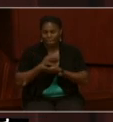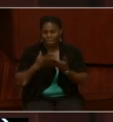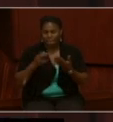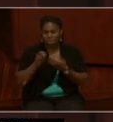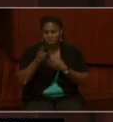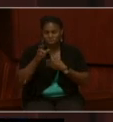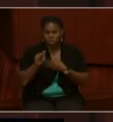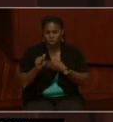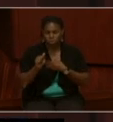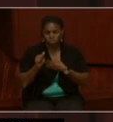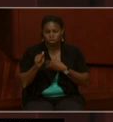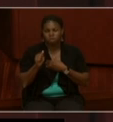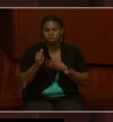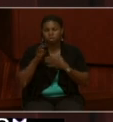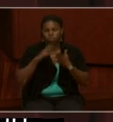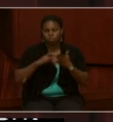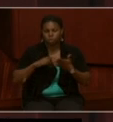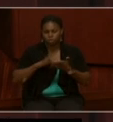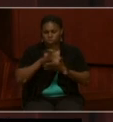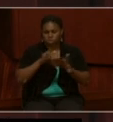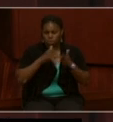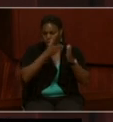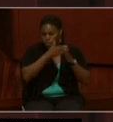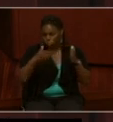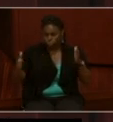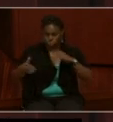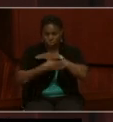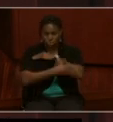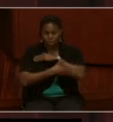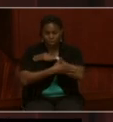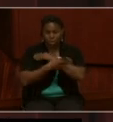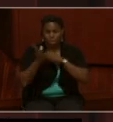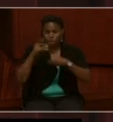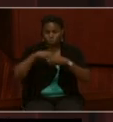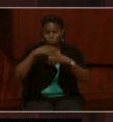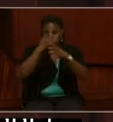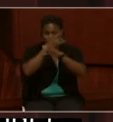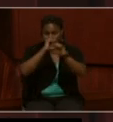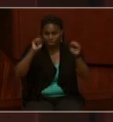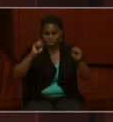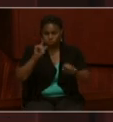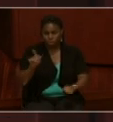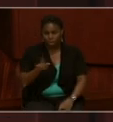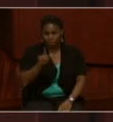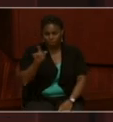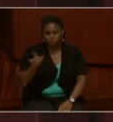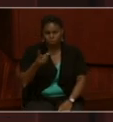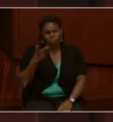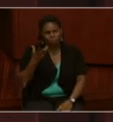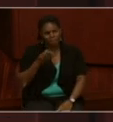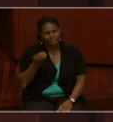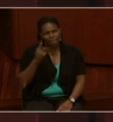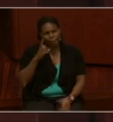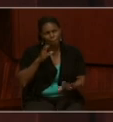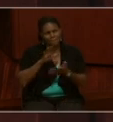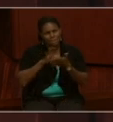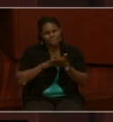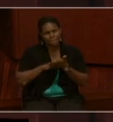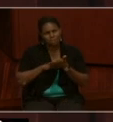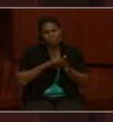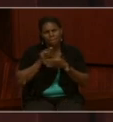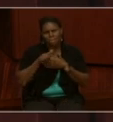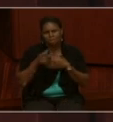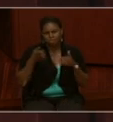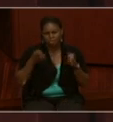facility across the country, including presidential libraries. And I believe there is an